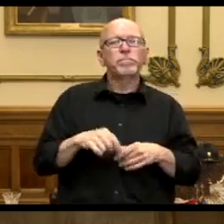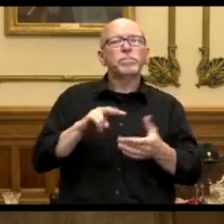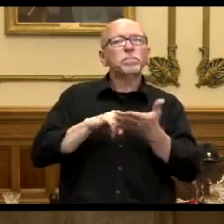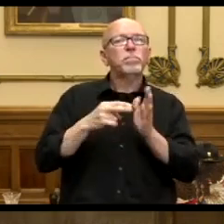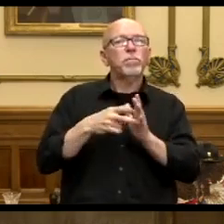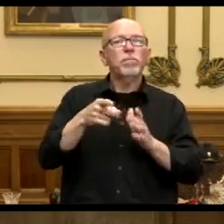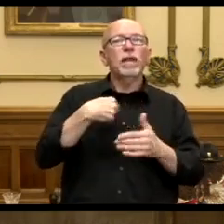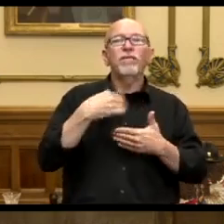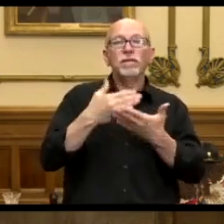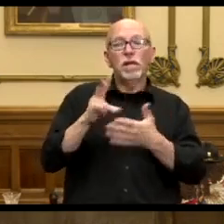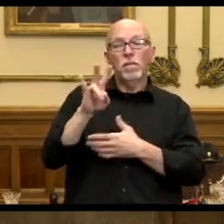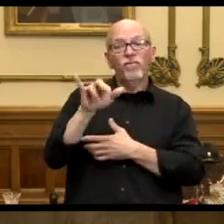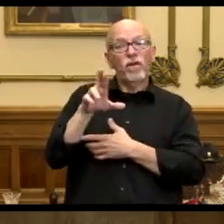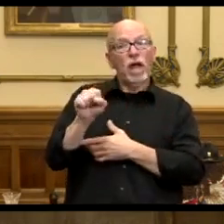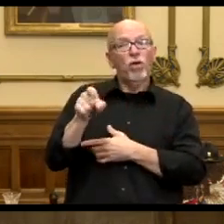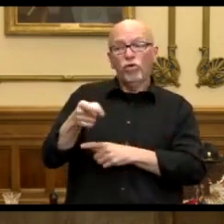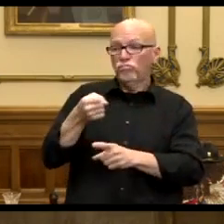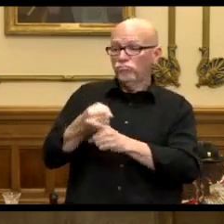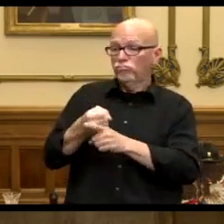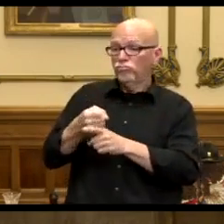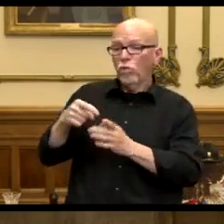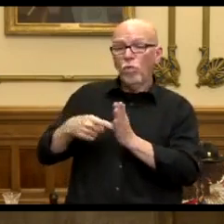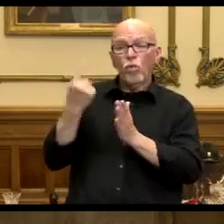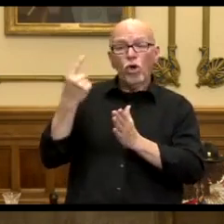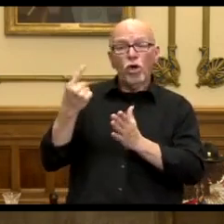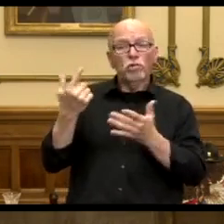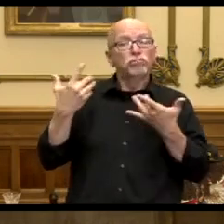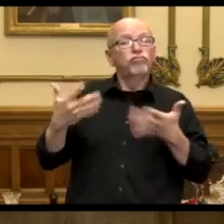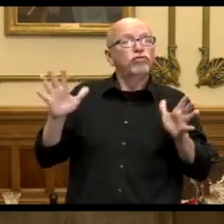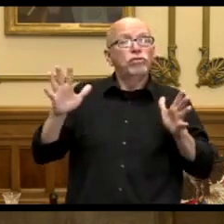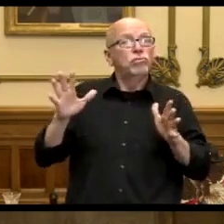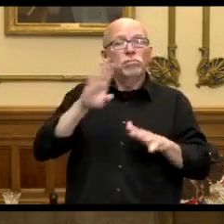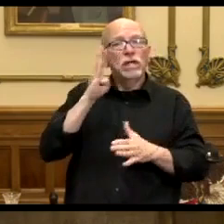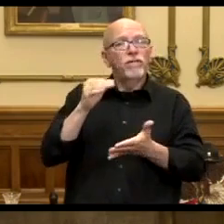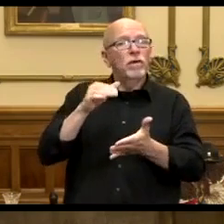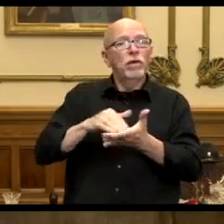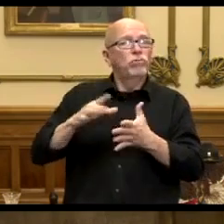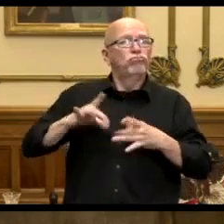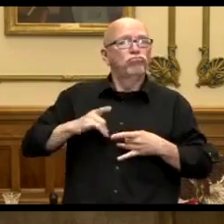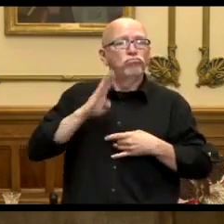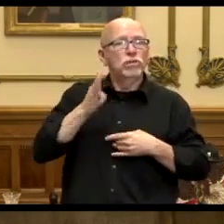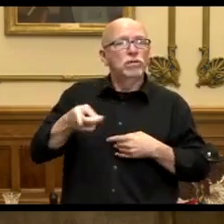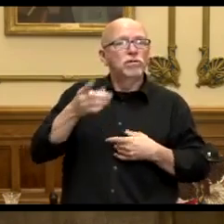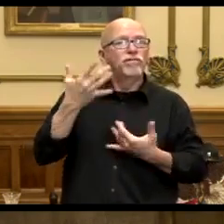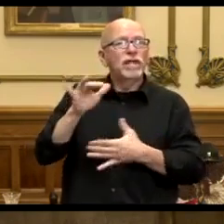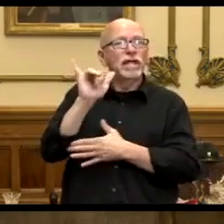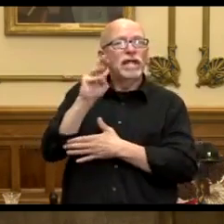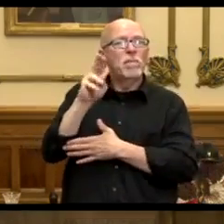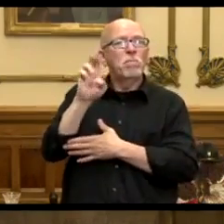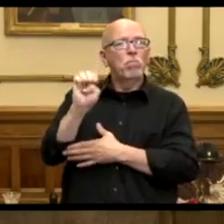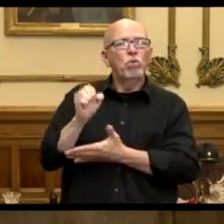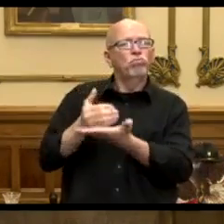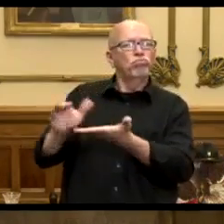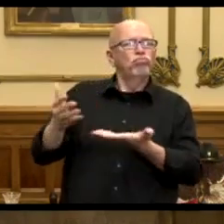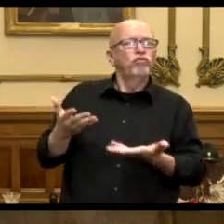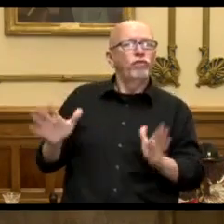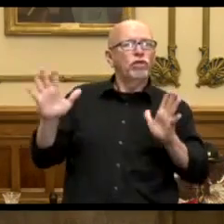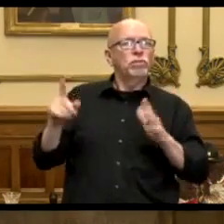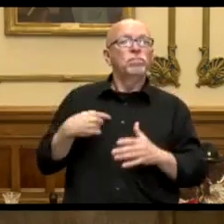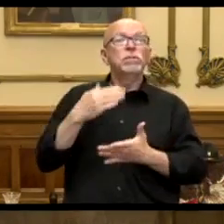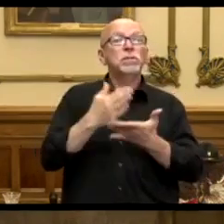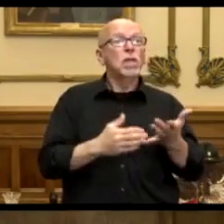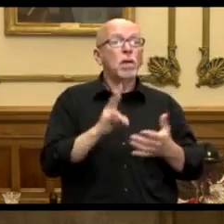you know, we have some viruses where you get it once in your life and you have immunity forever. You're never going to get that virus again. You have other